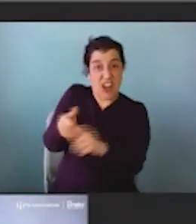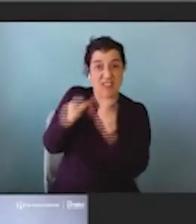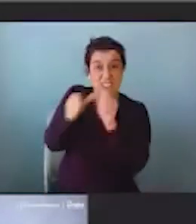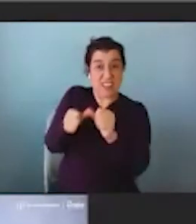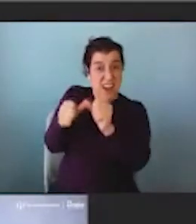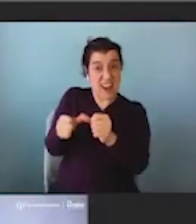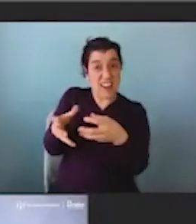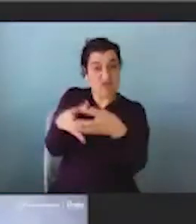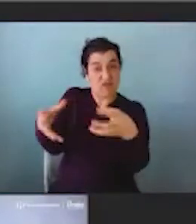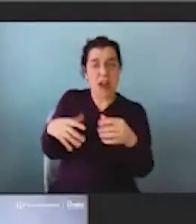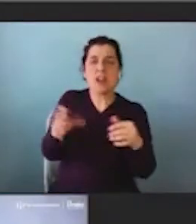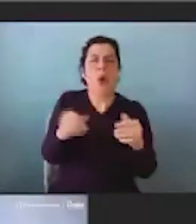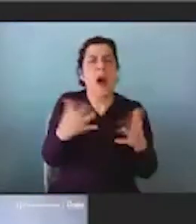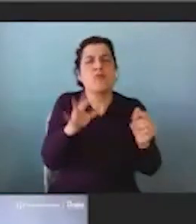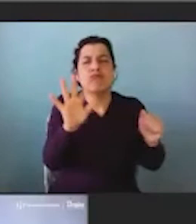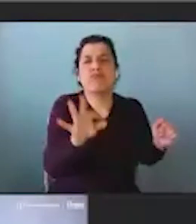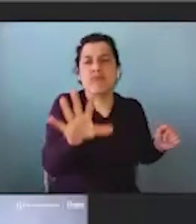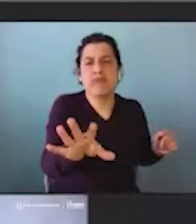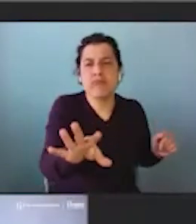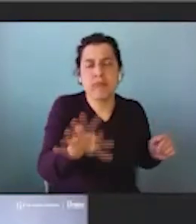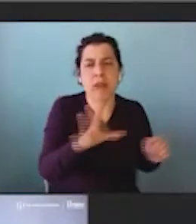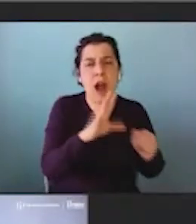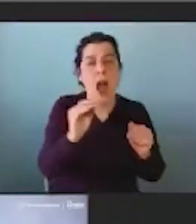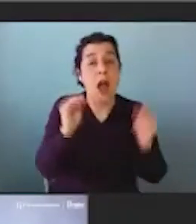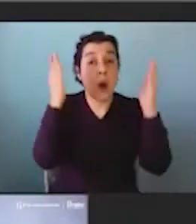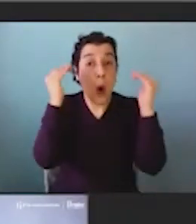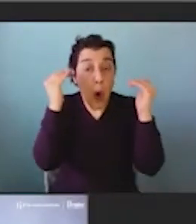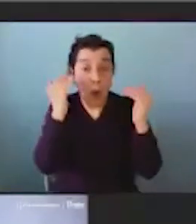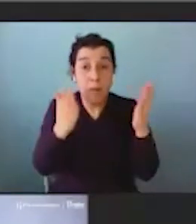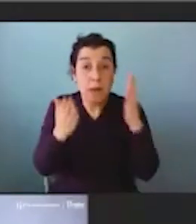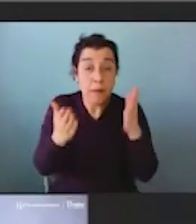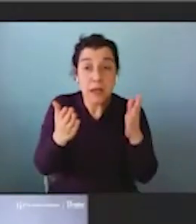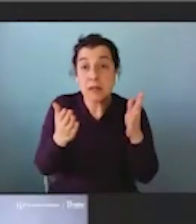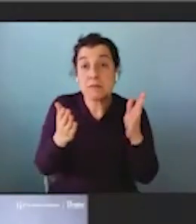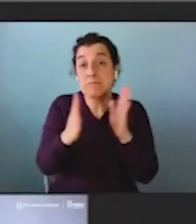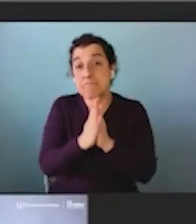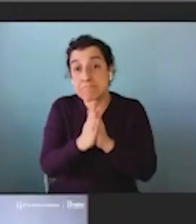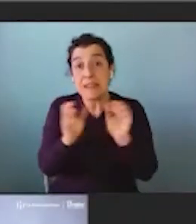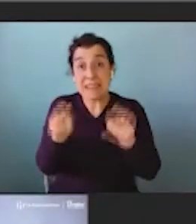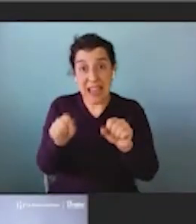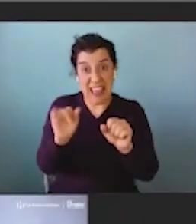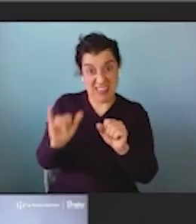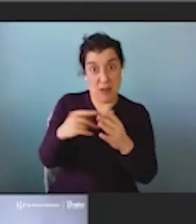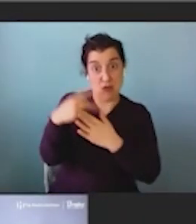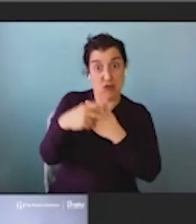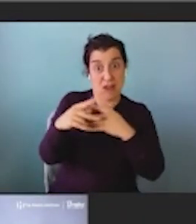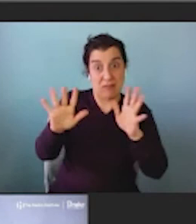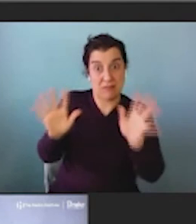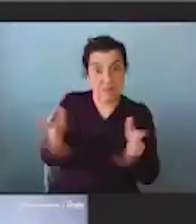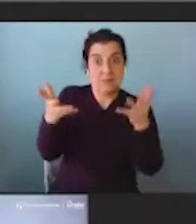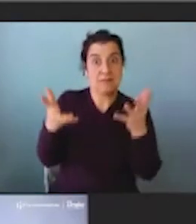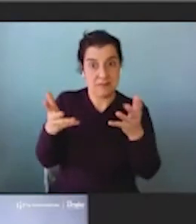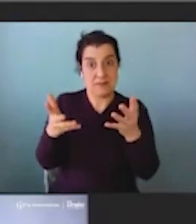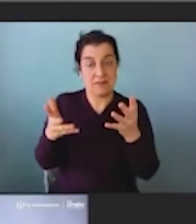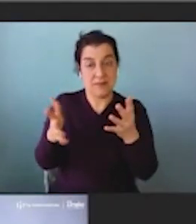So I just wanted to say that in hopes that perhaps we can rejuvenate these community improvement